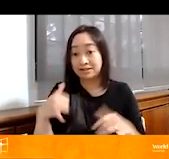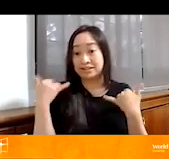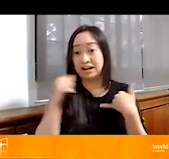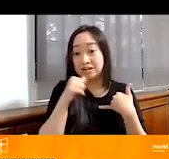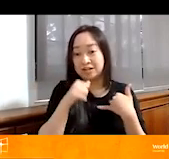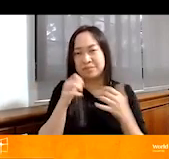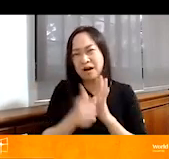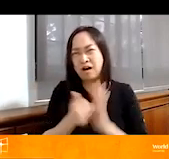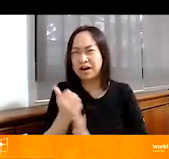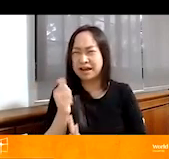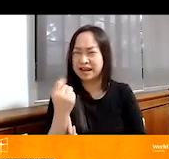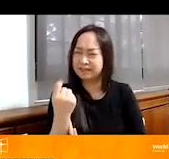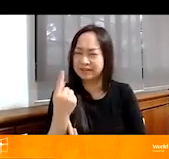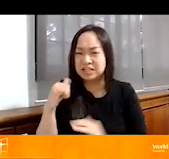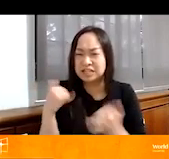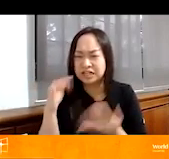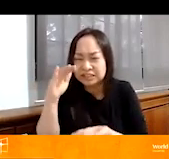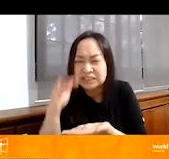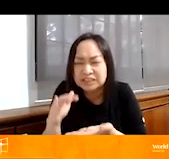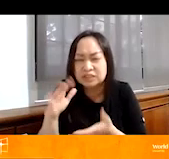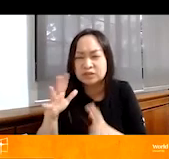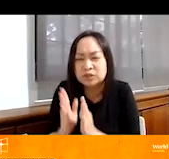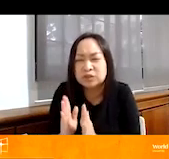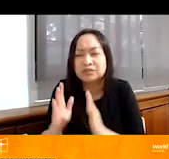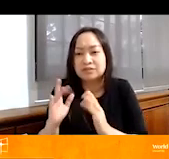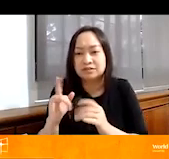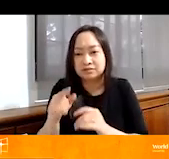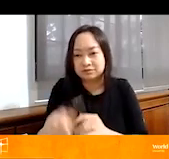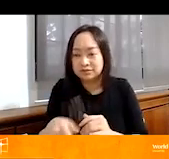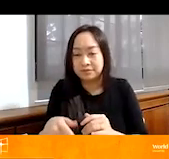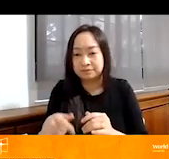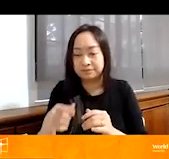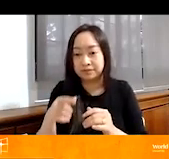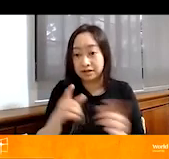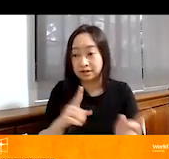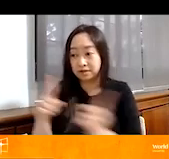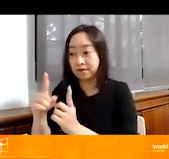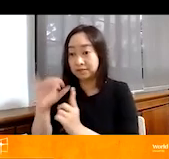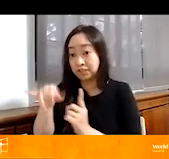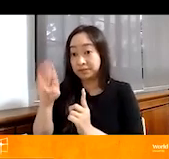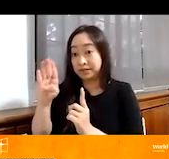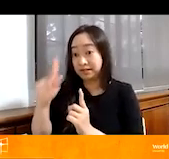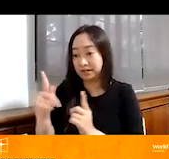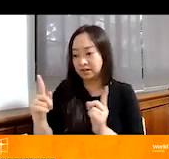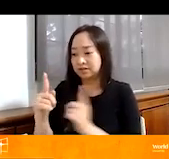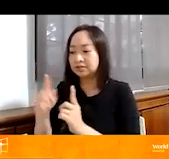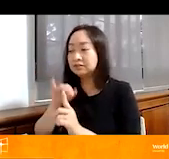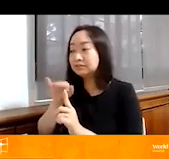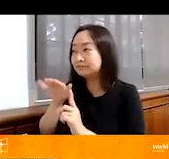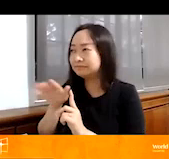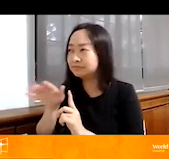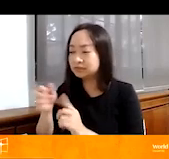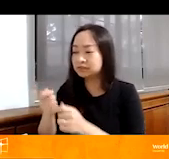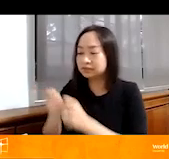11, but she was so petite, she looked younger than 11. She actually came up to JBK and she almost like like